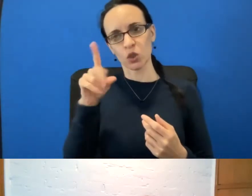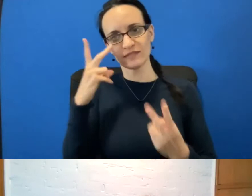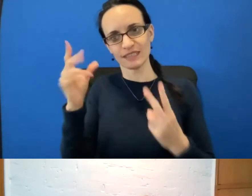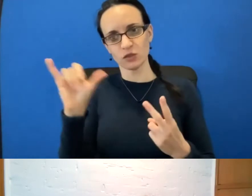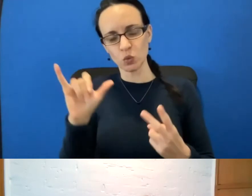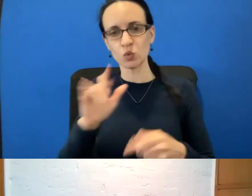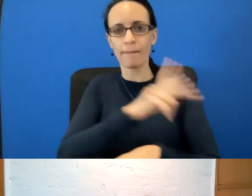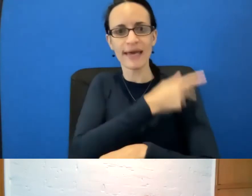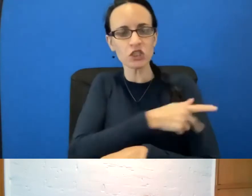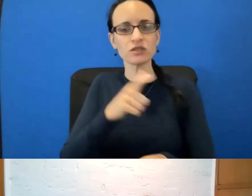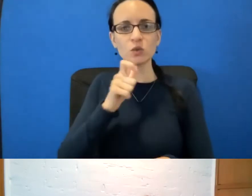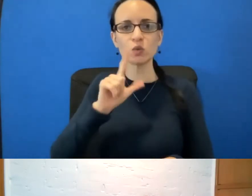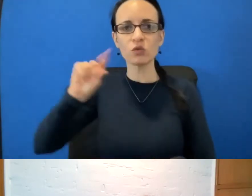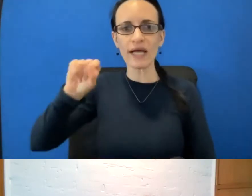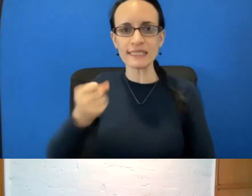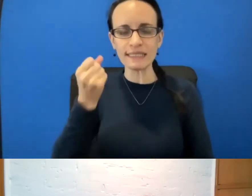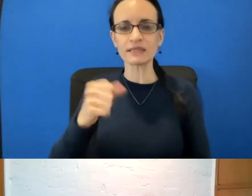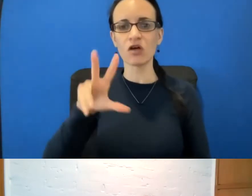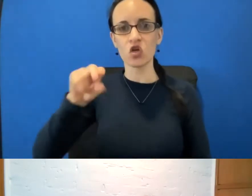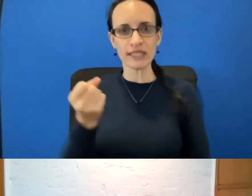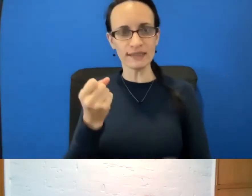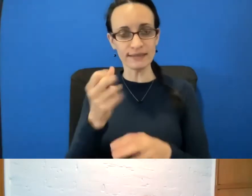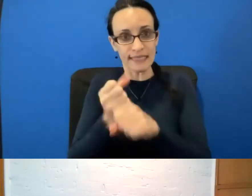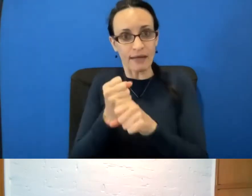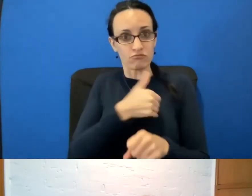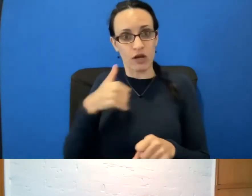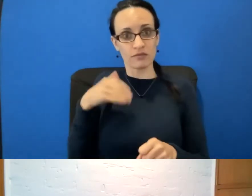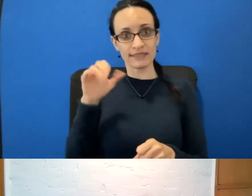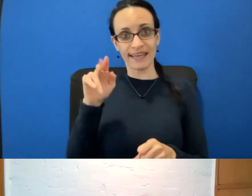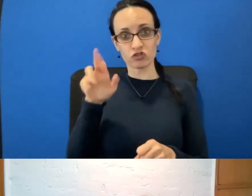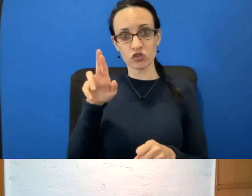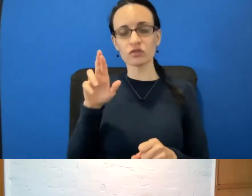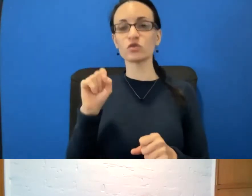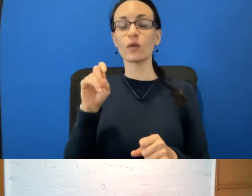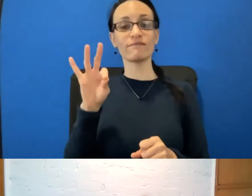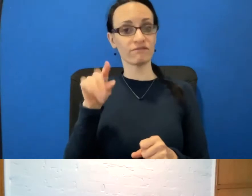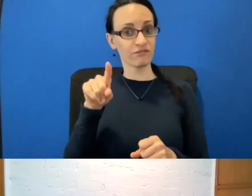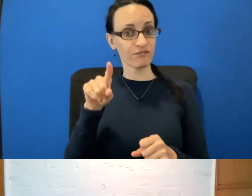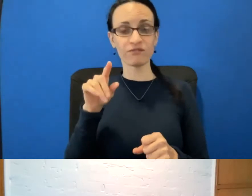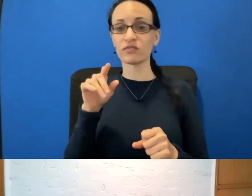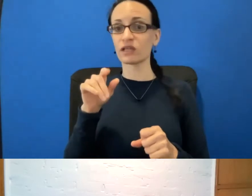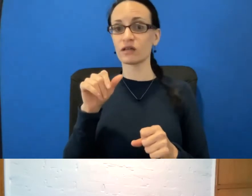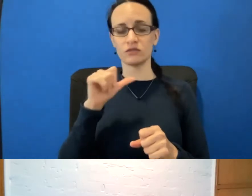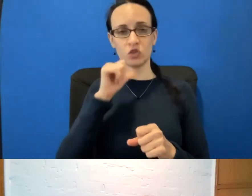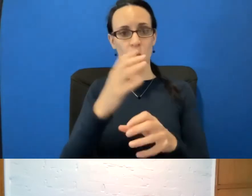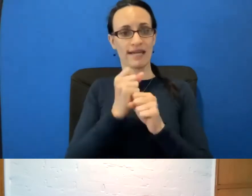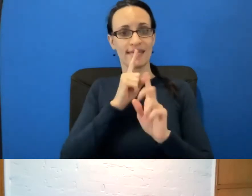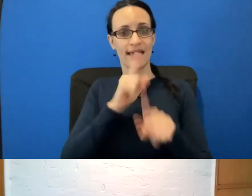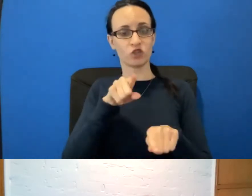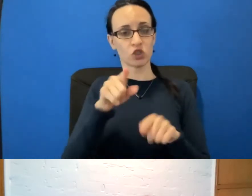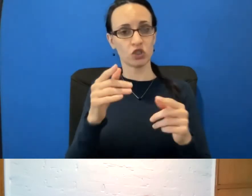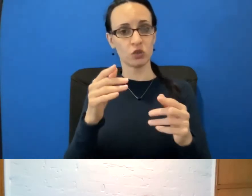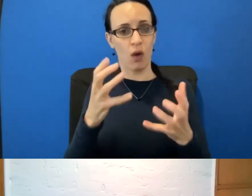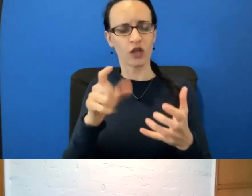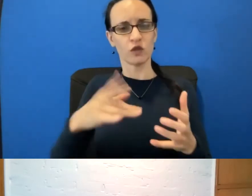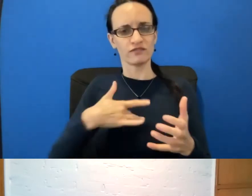20s, 30s with breast cancer. So if you don't get the answer and you believe something's wrong